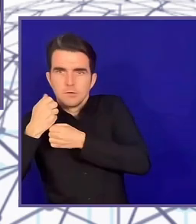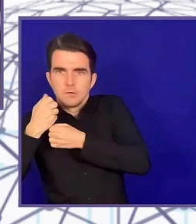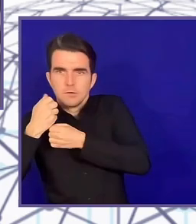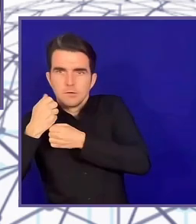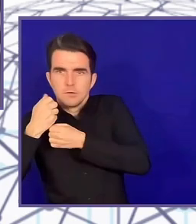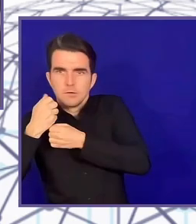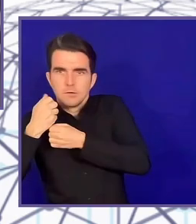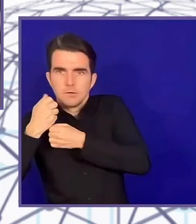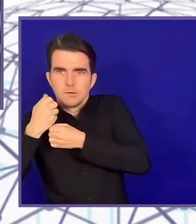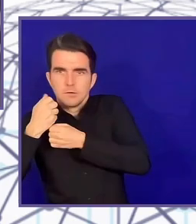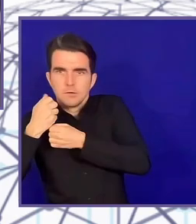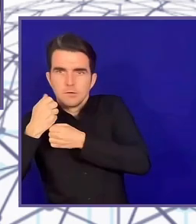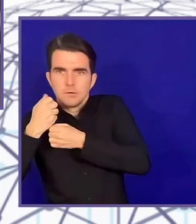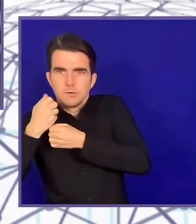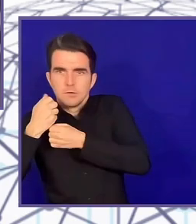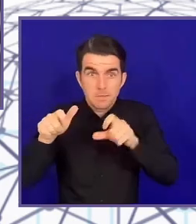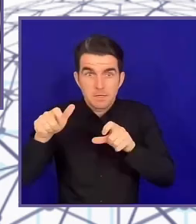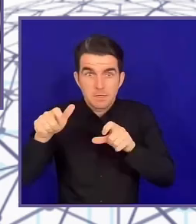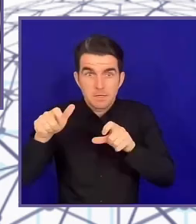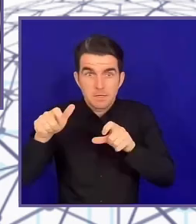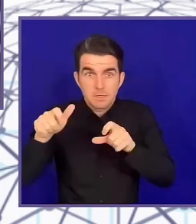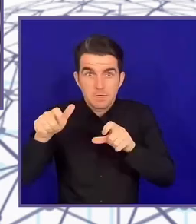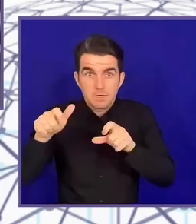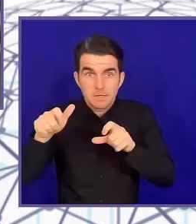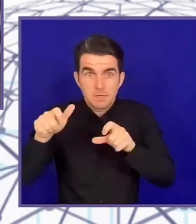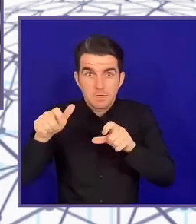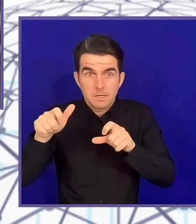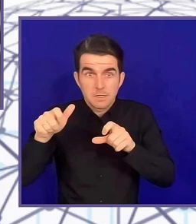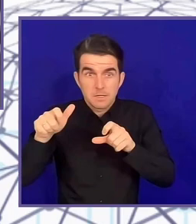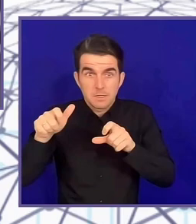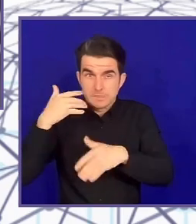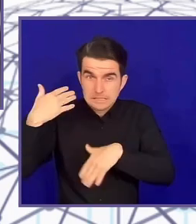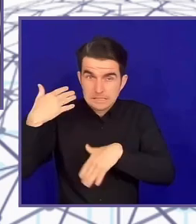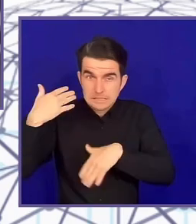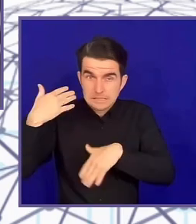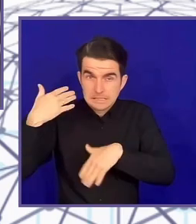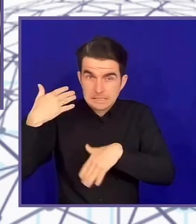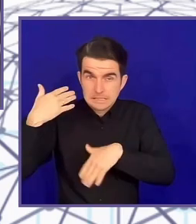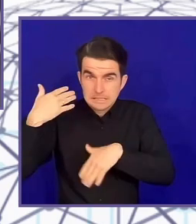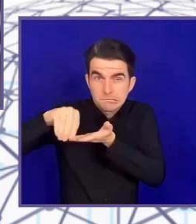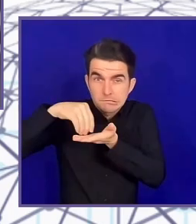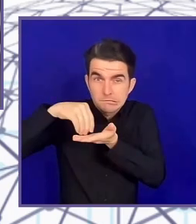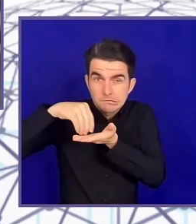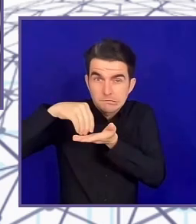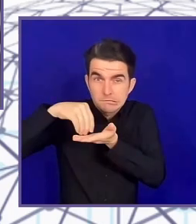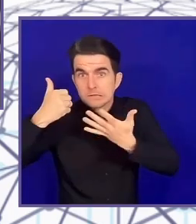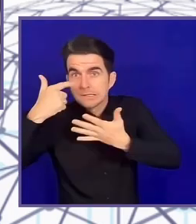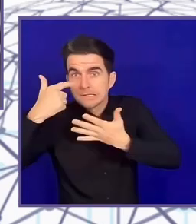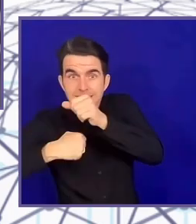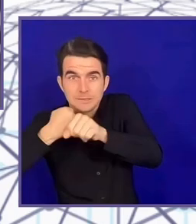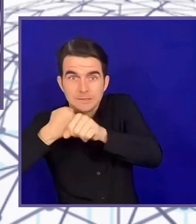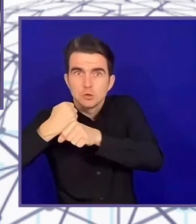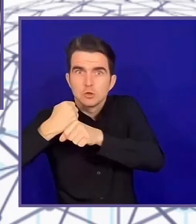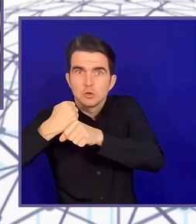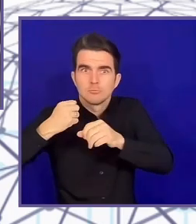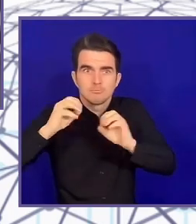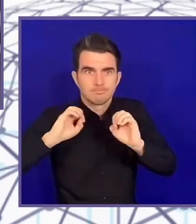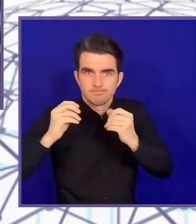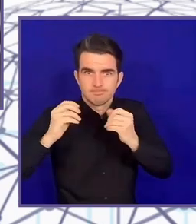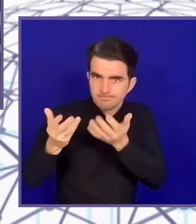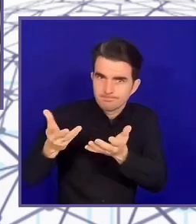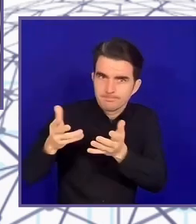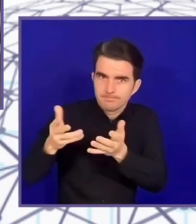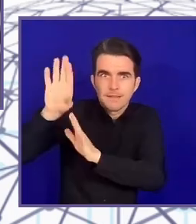potential. To scale, which I think is unfair. We, along with others, are going to launch an impact fund soon. And we hope to